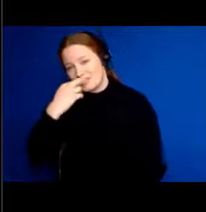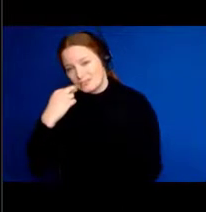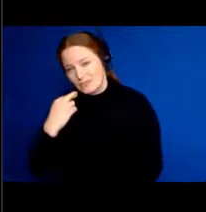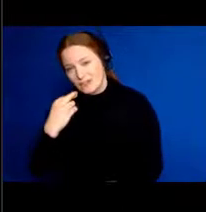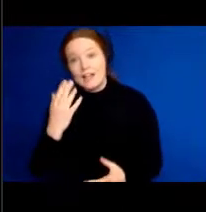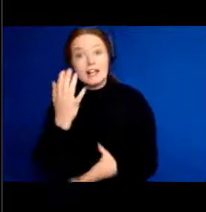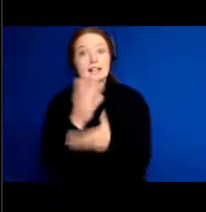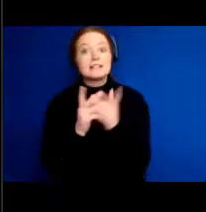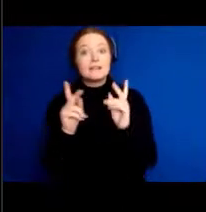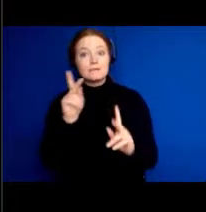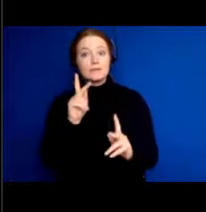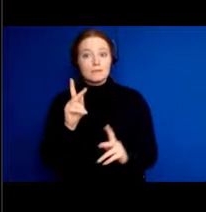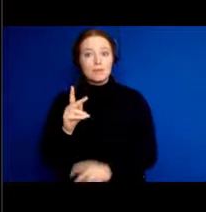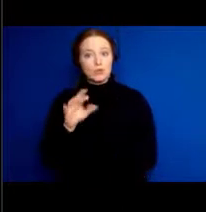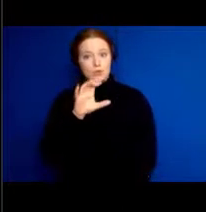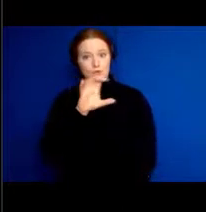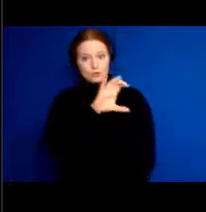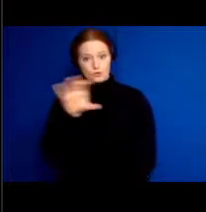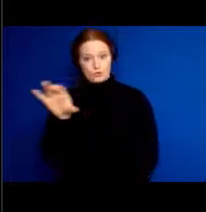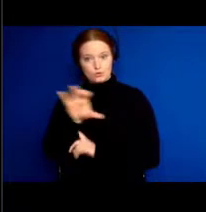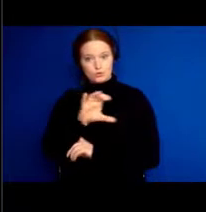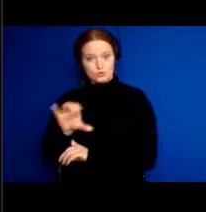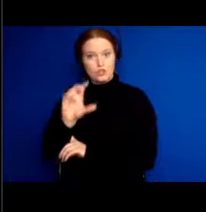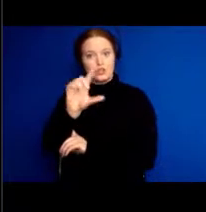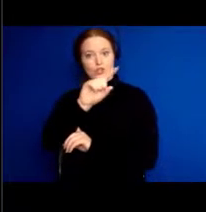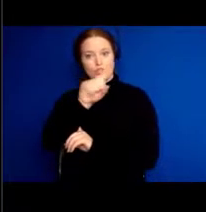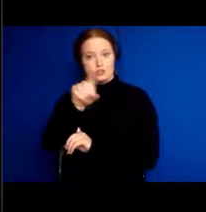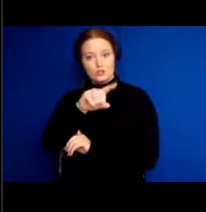easier because you don't have to deal with crowd noise.